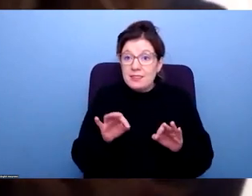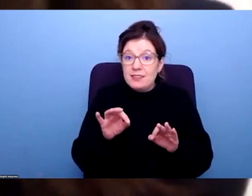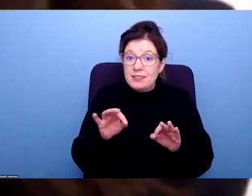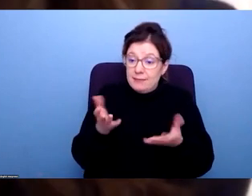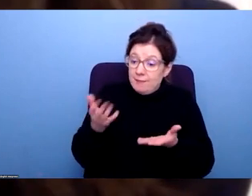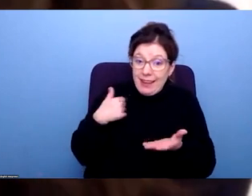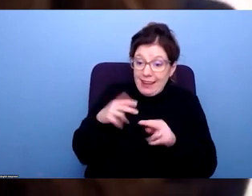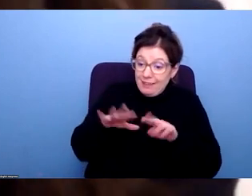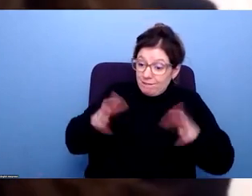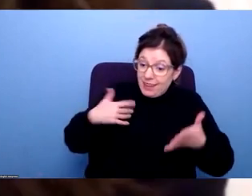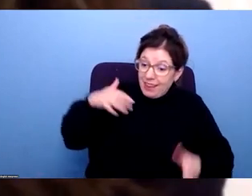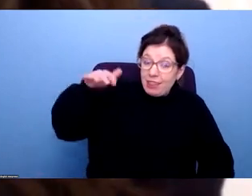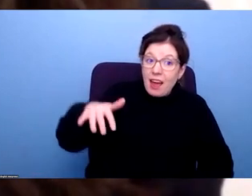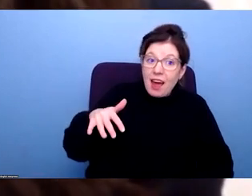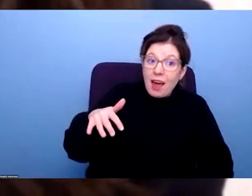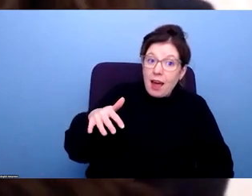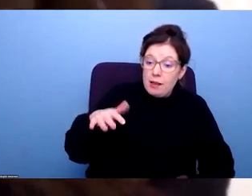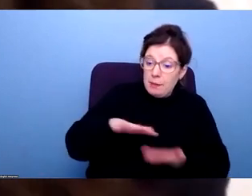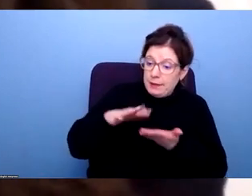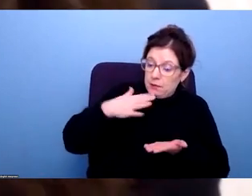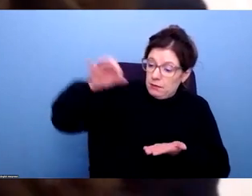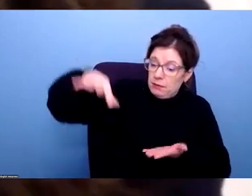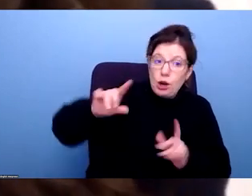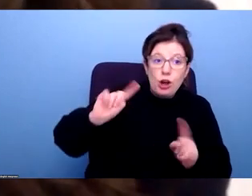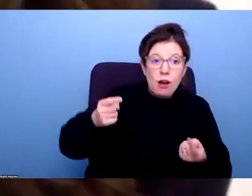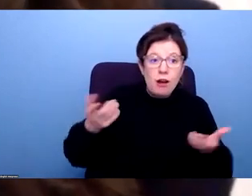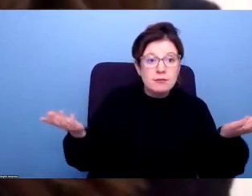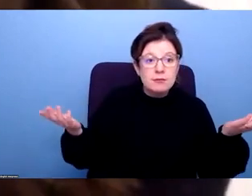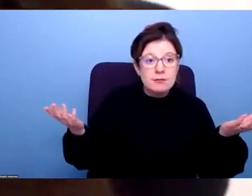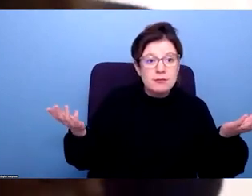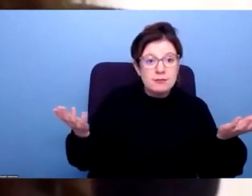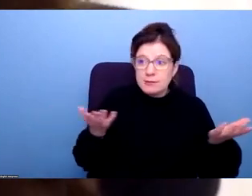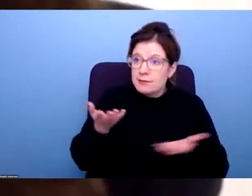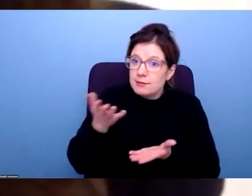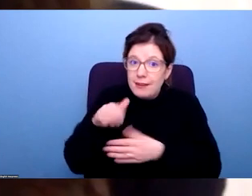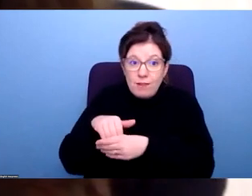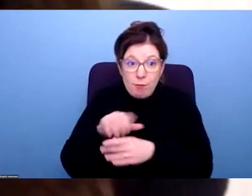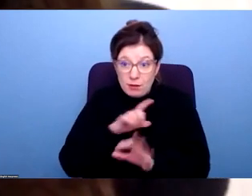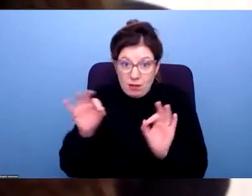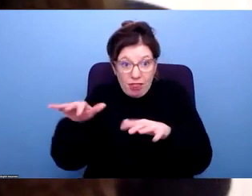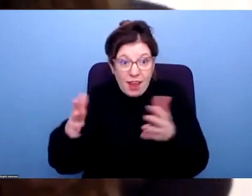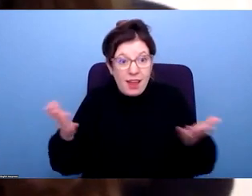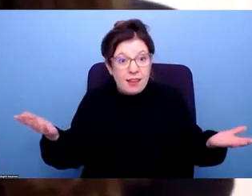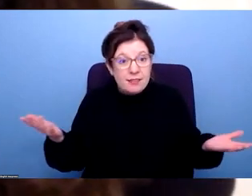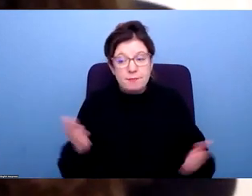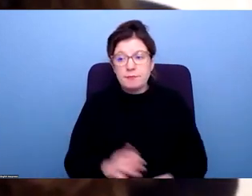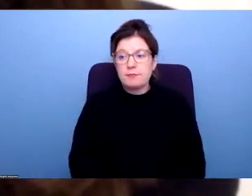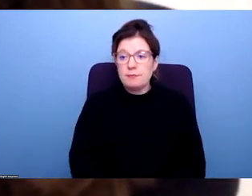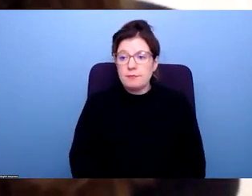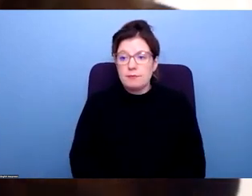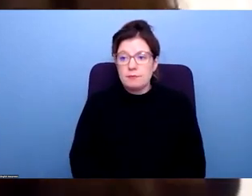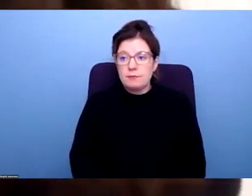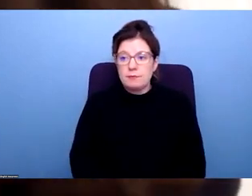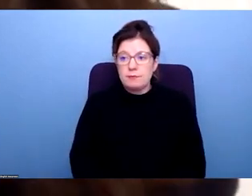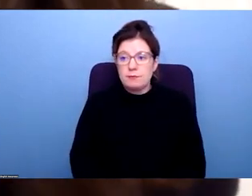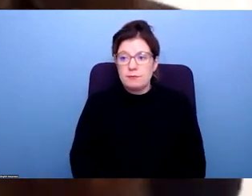And people are going to get left out of those conversations. I completely, you know, agree with that. And, you know, and not to touch anyone